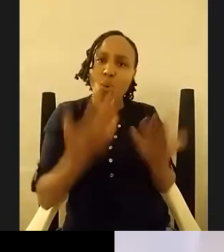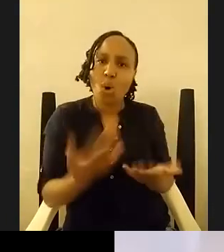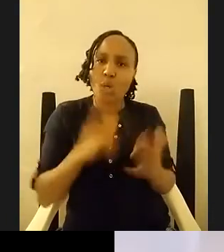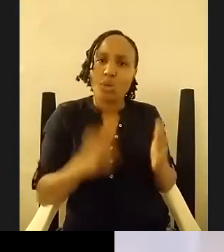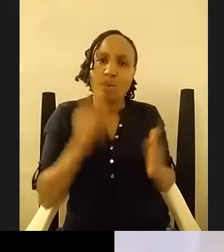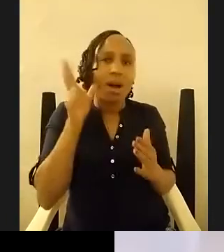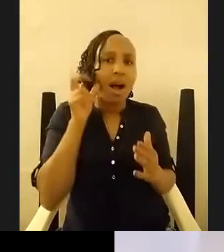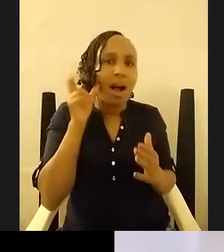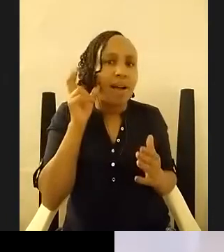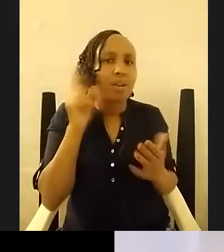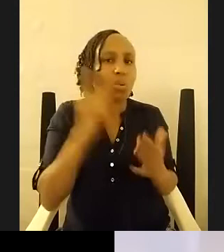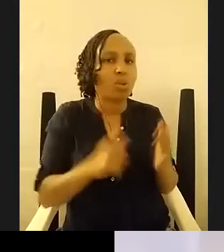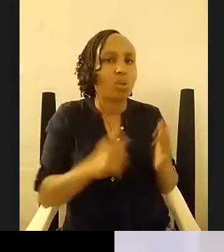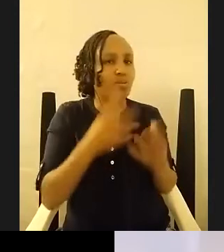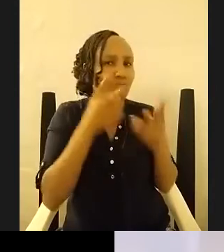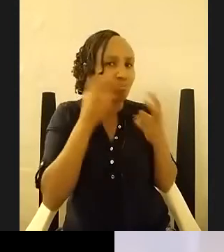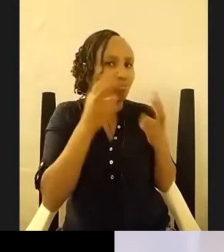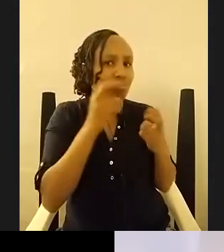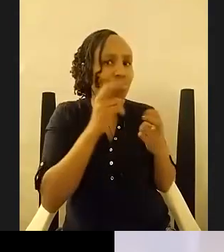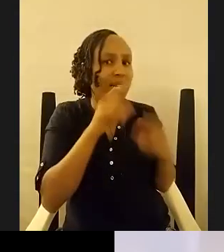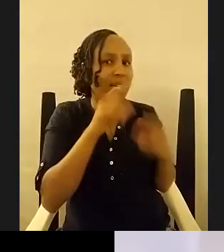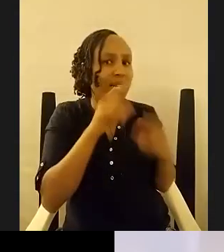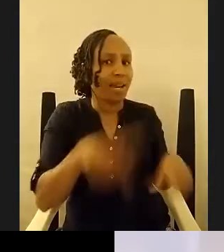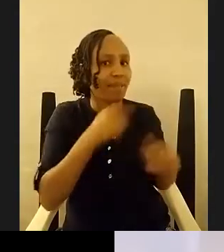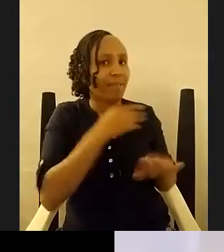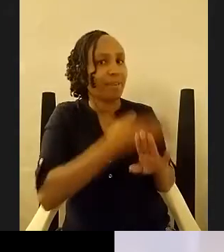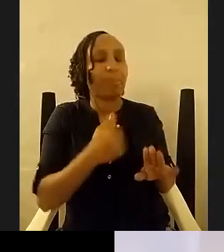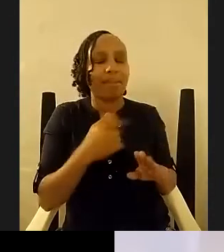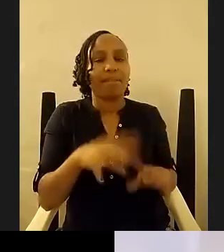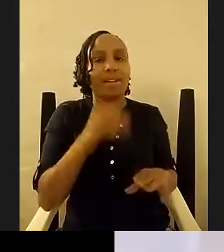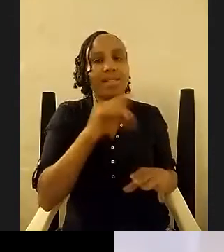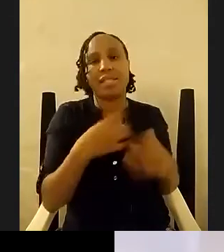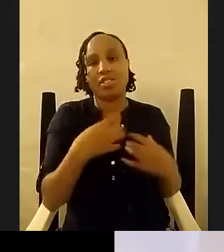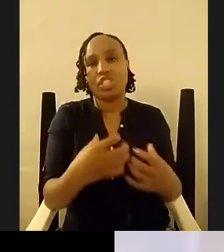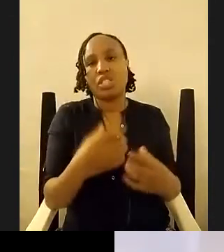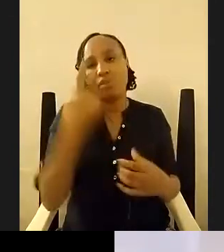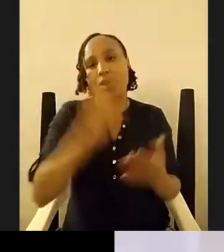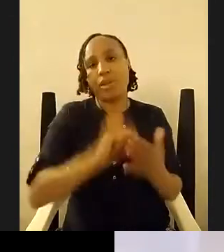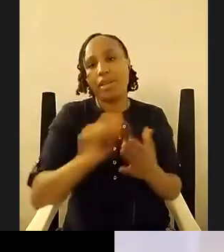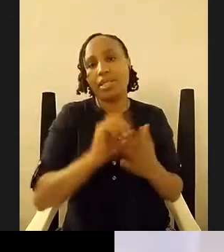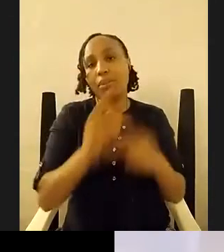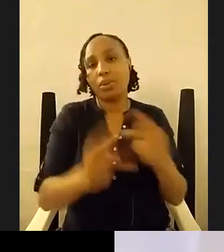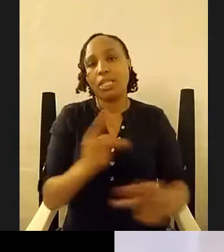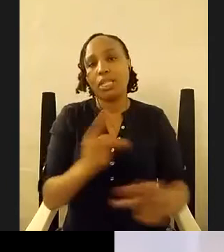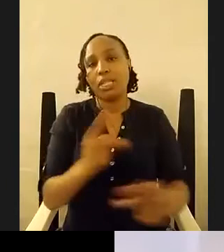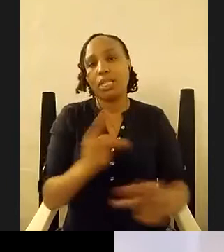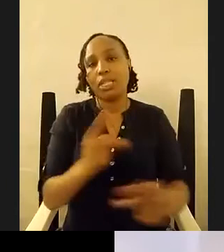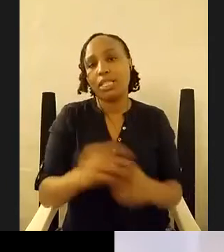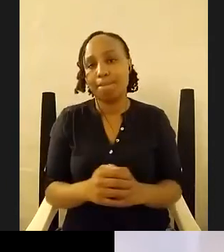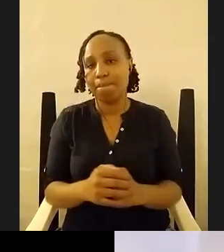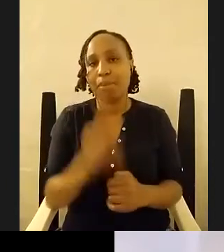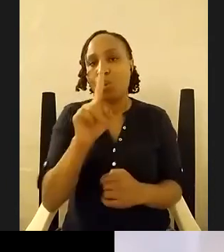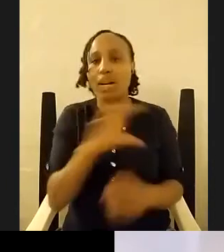that very enriching for the for the writing process and i mean like you know one of the characters in the intelligence calls nairobi